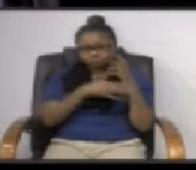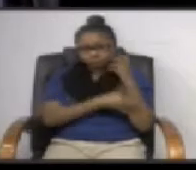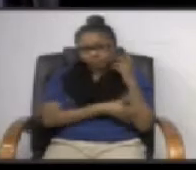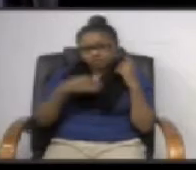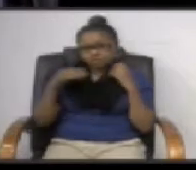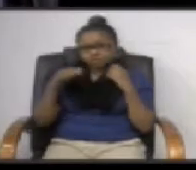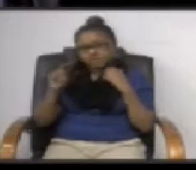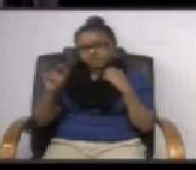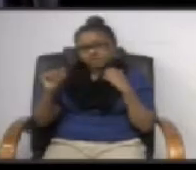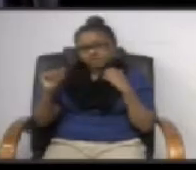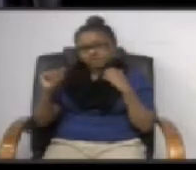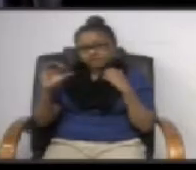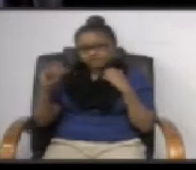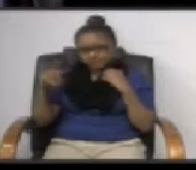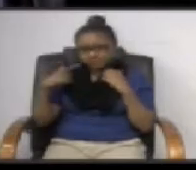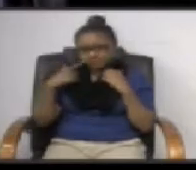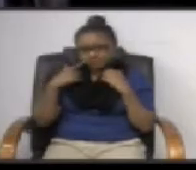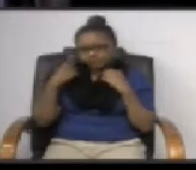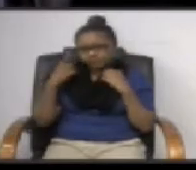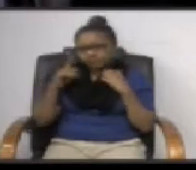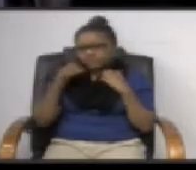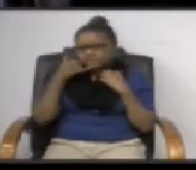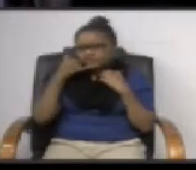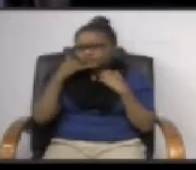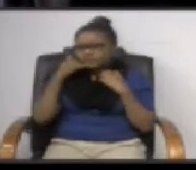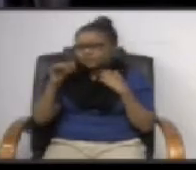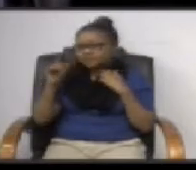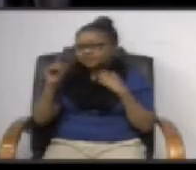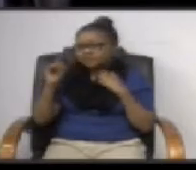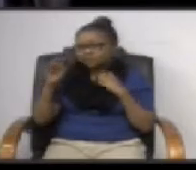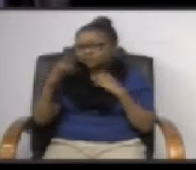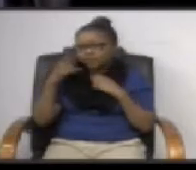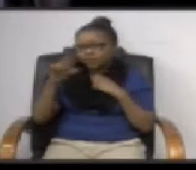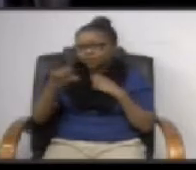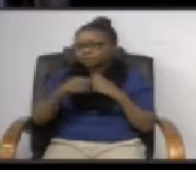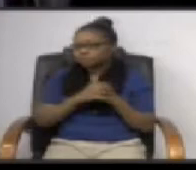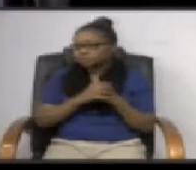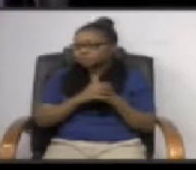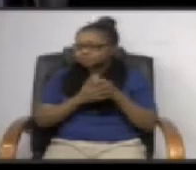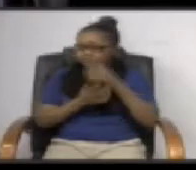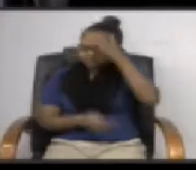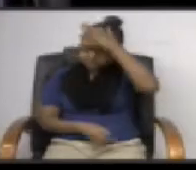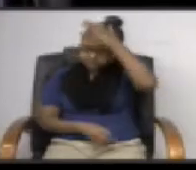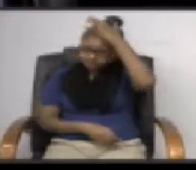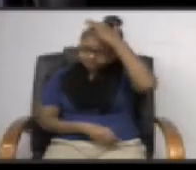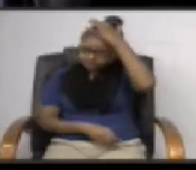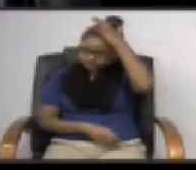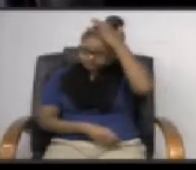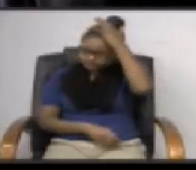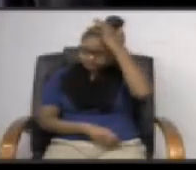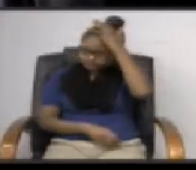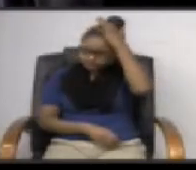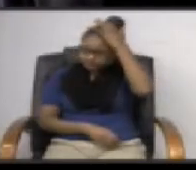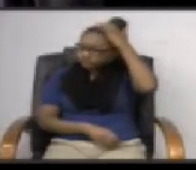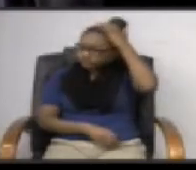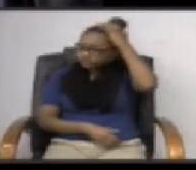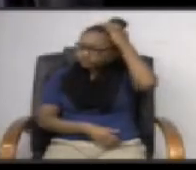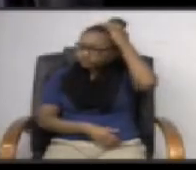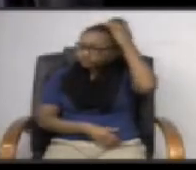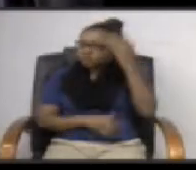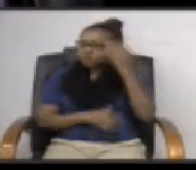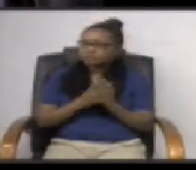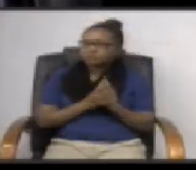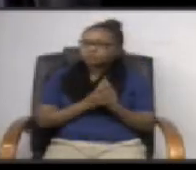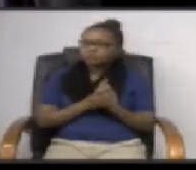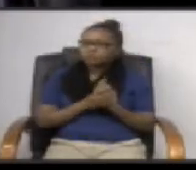cell phone towers on school property so staff is council is actually looking for direction from council